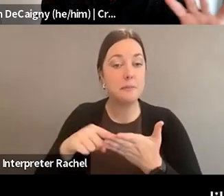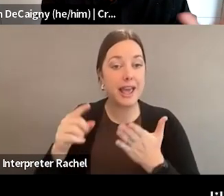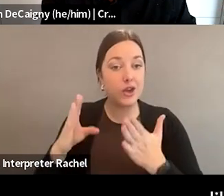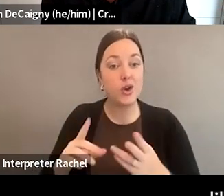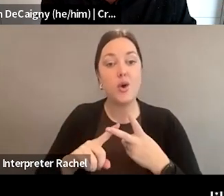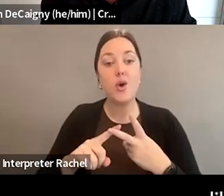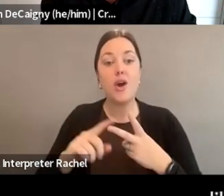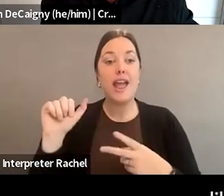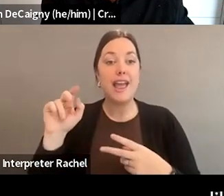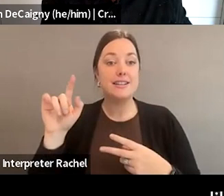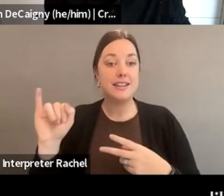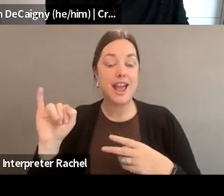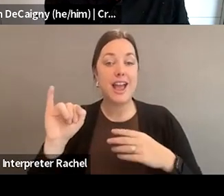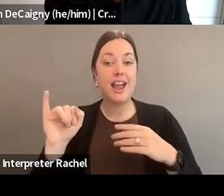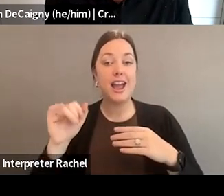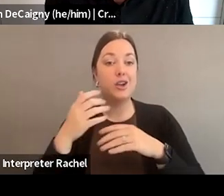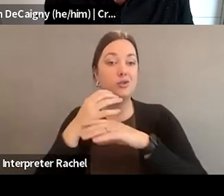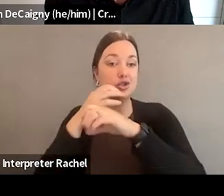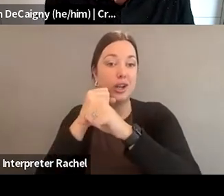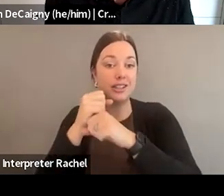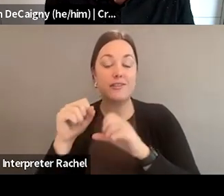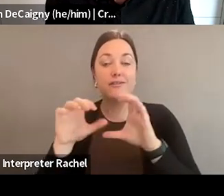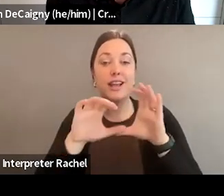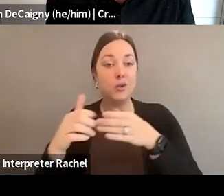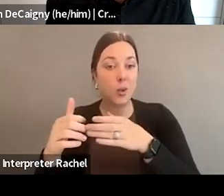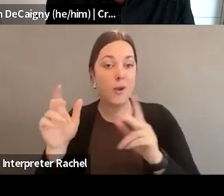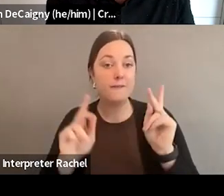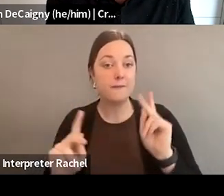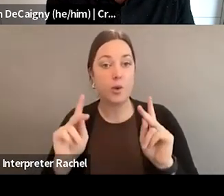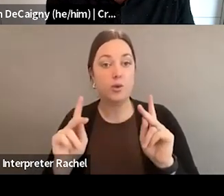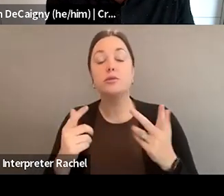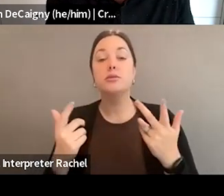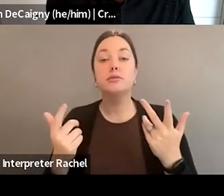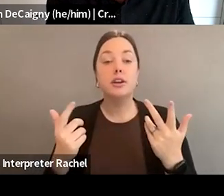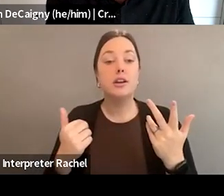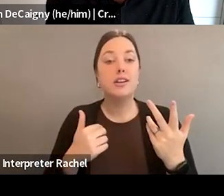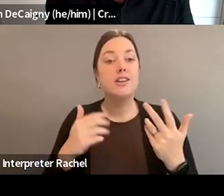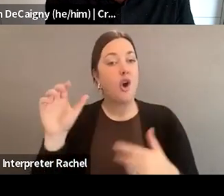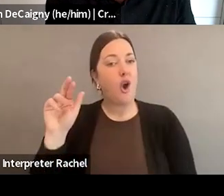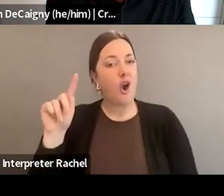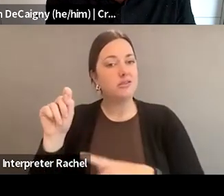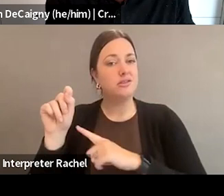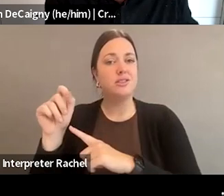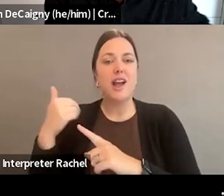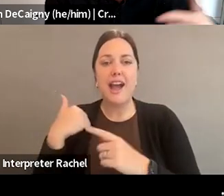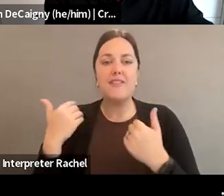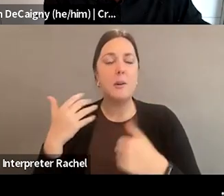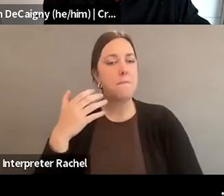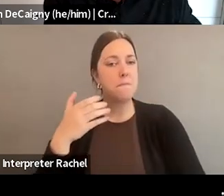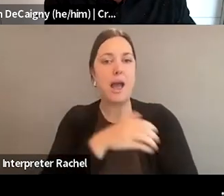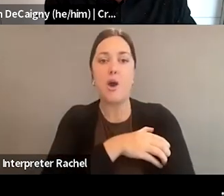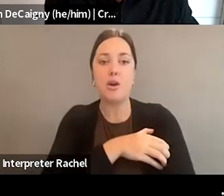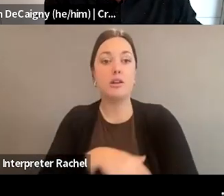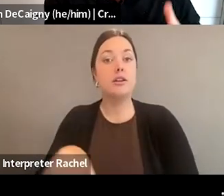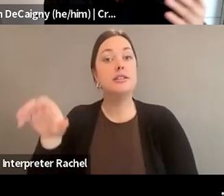-restrictive categorical folks. And I think it just goes to show the real power that the arts have at the ballot. In San Francisco,